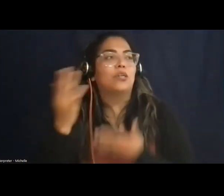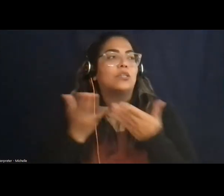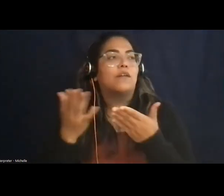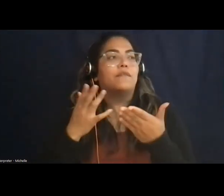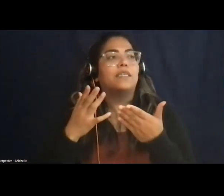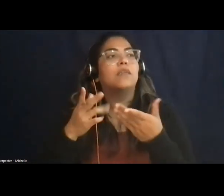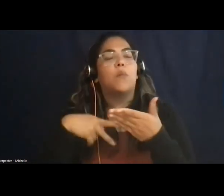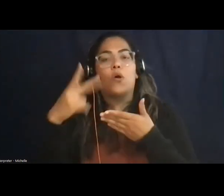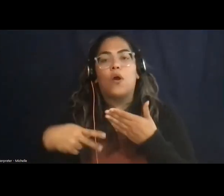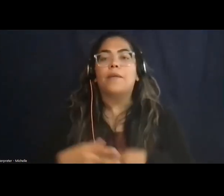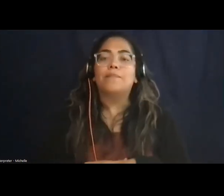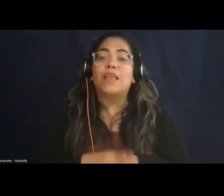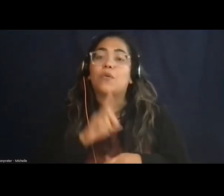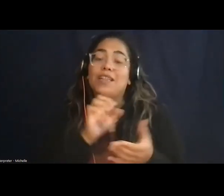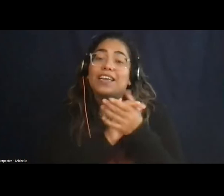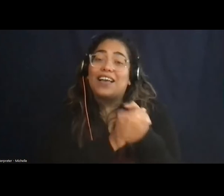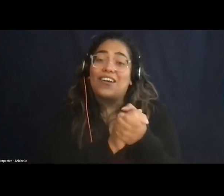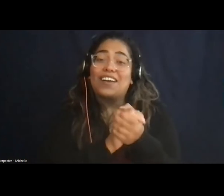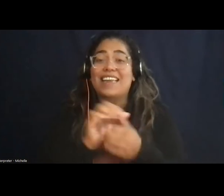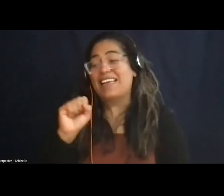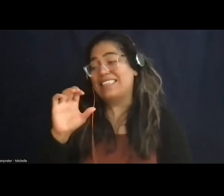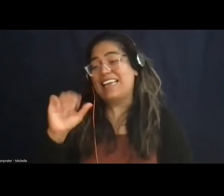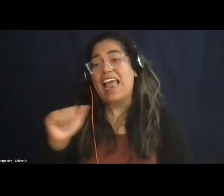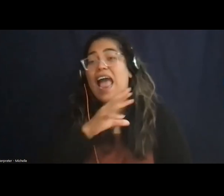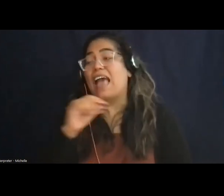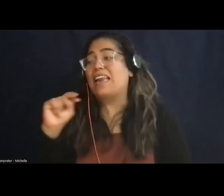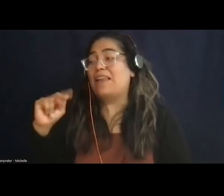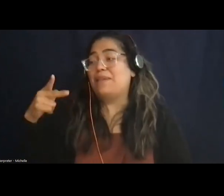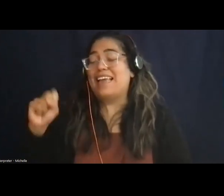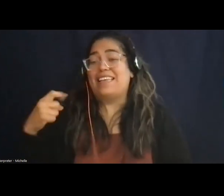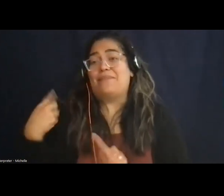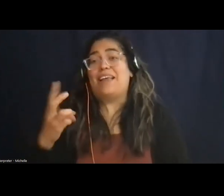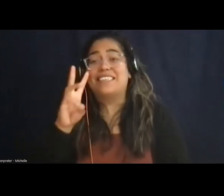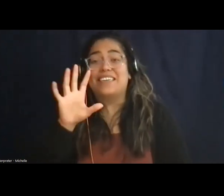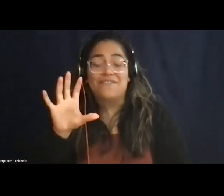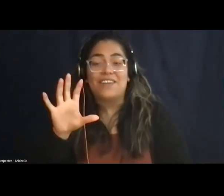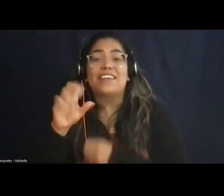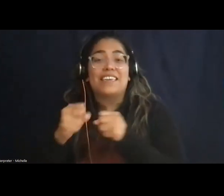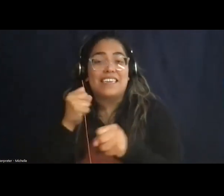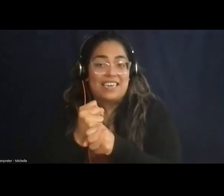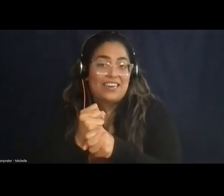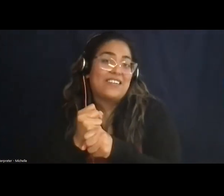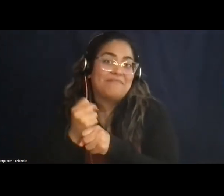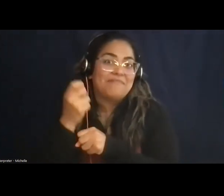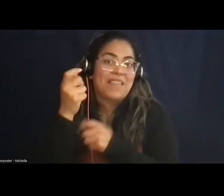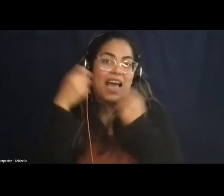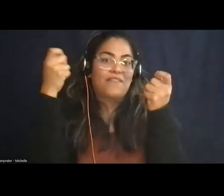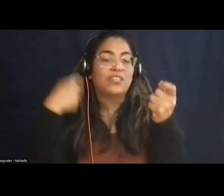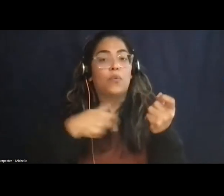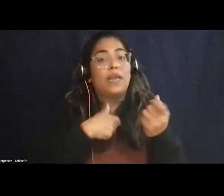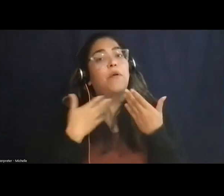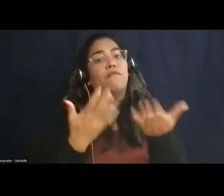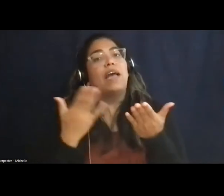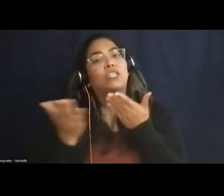First, I'd like to say congratulations to SCA and NPS on the 65th anniversary. We provide services